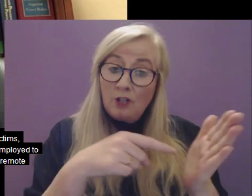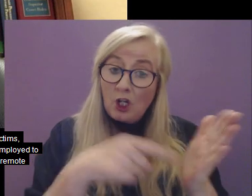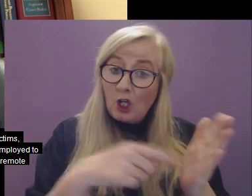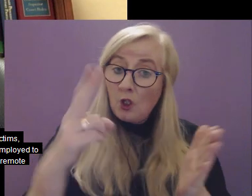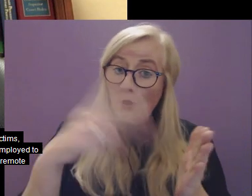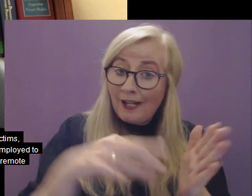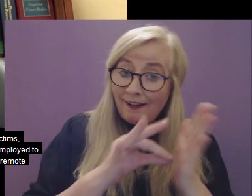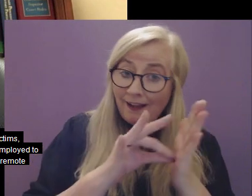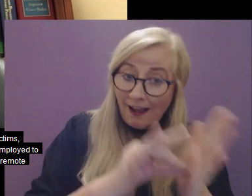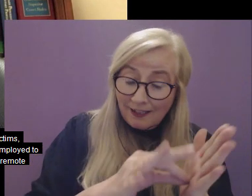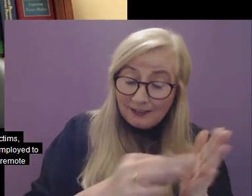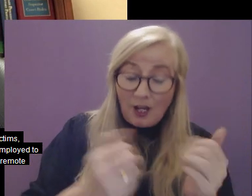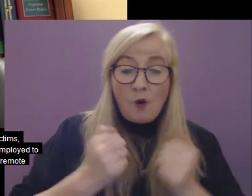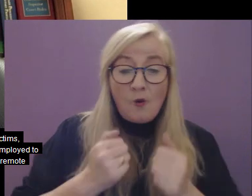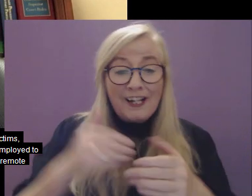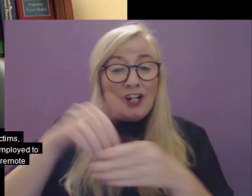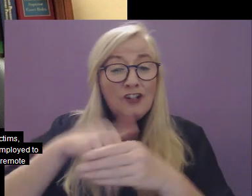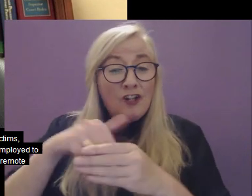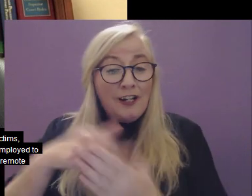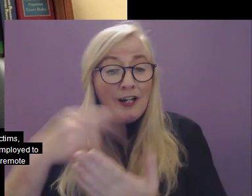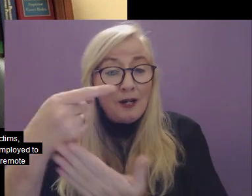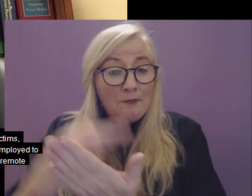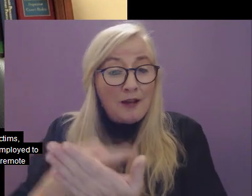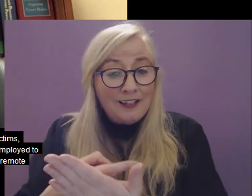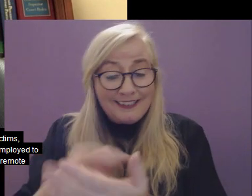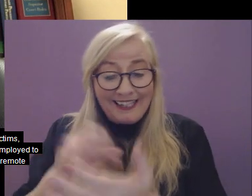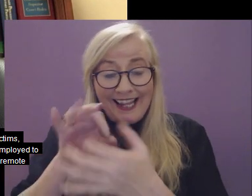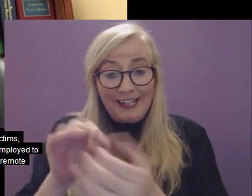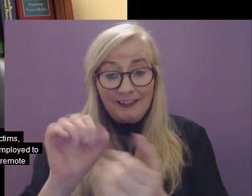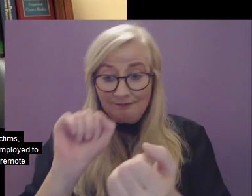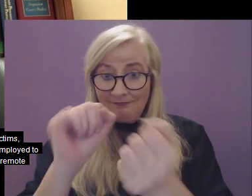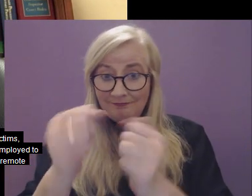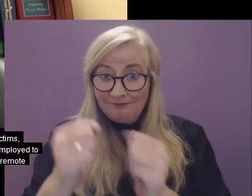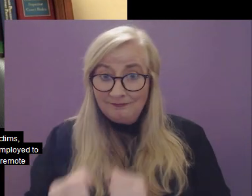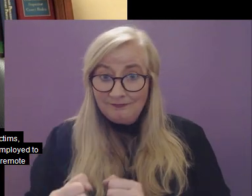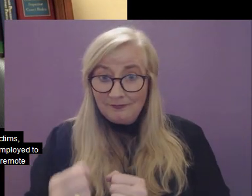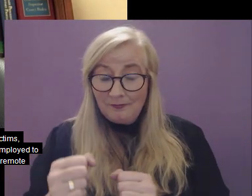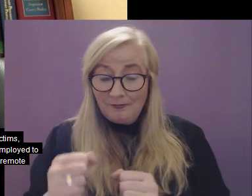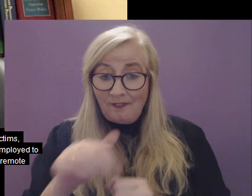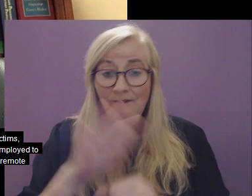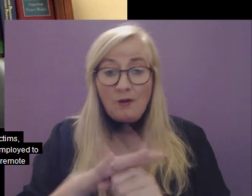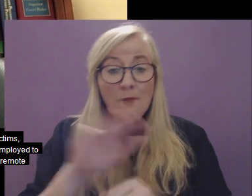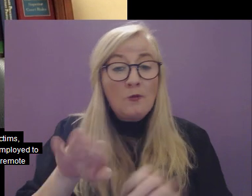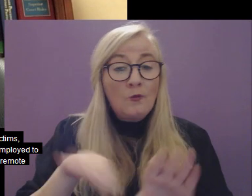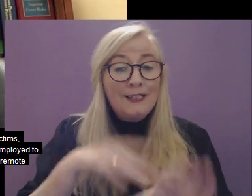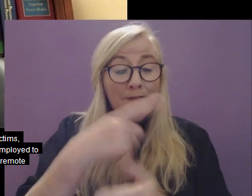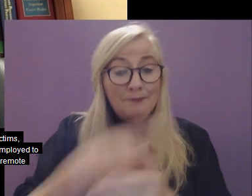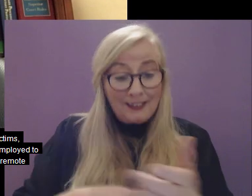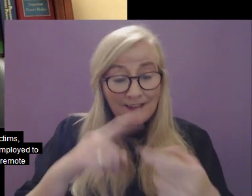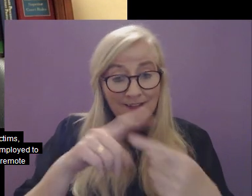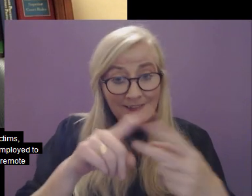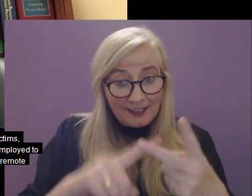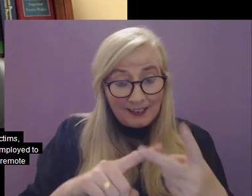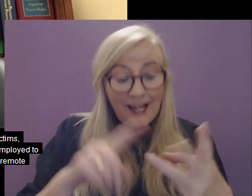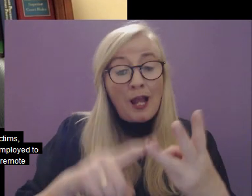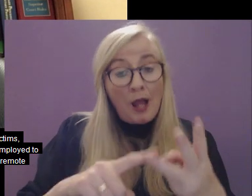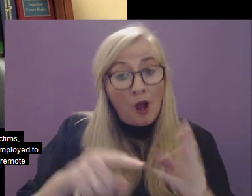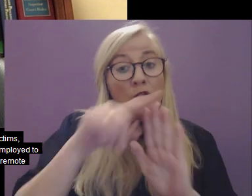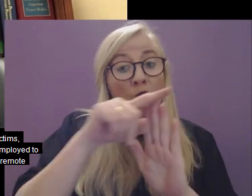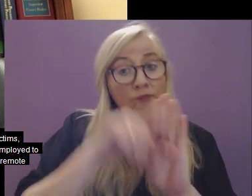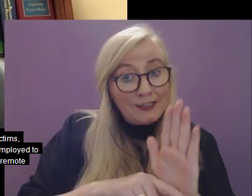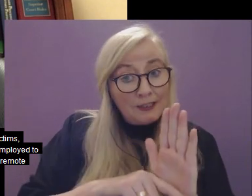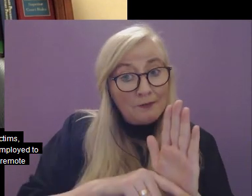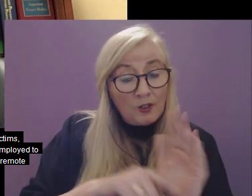guidelines and our own internal policies relating to the accommodation of persons with disabilities, we are also committed to upholding the